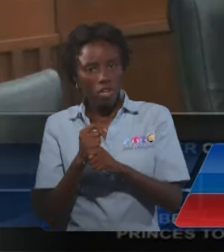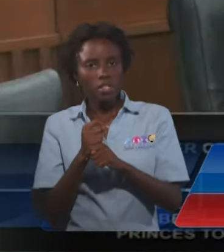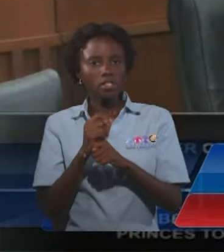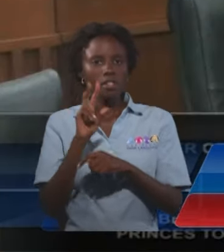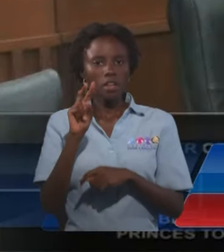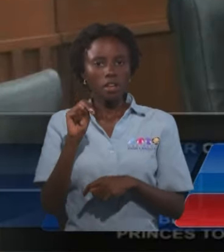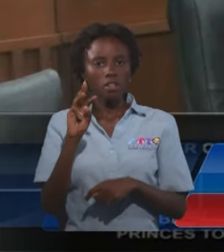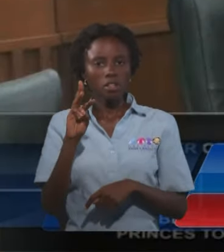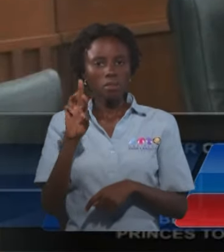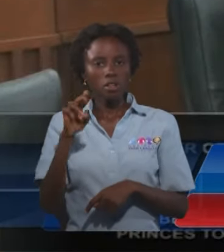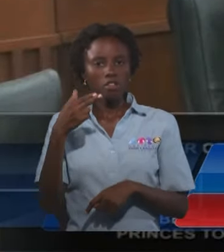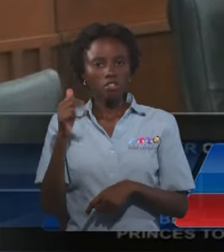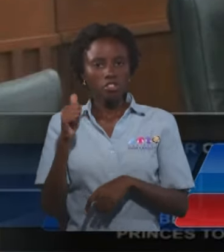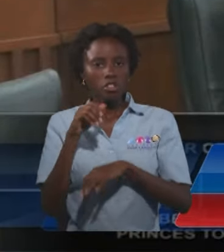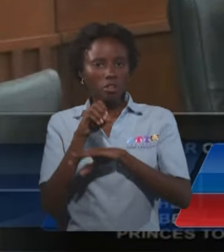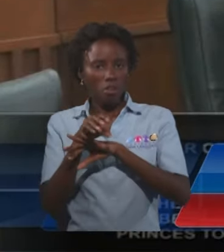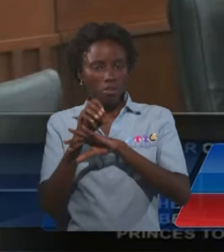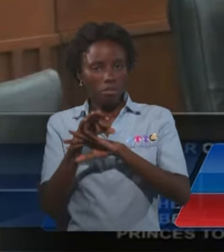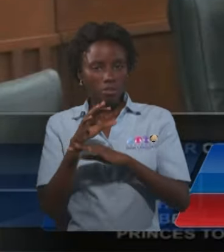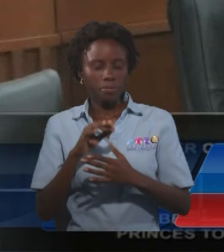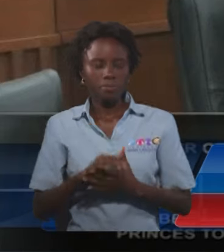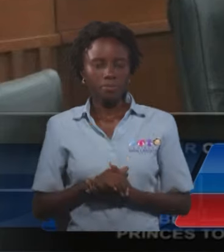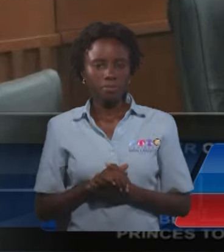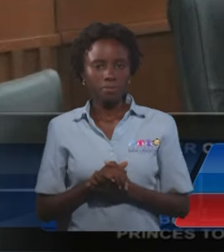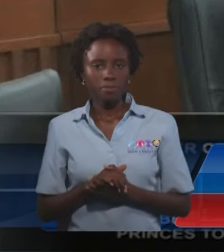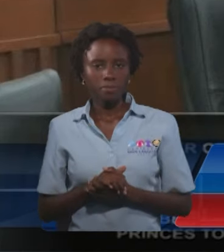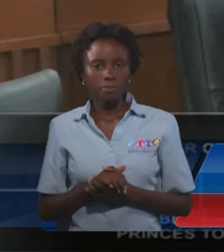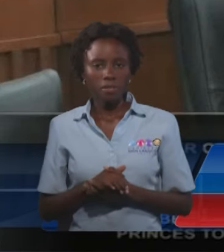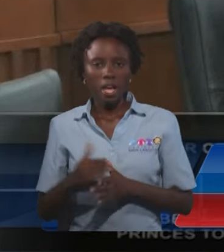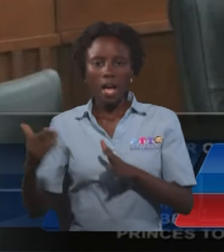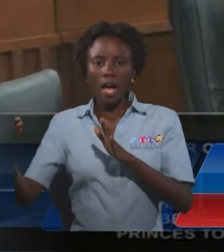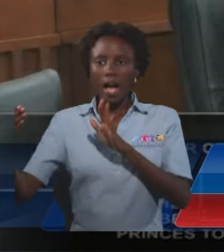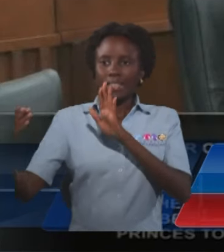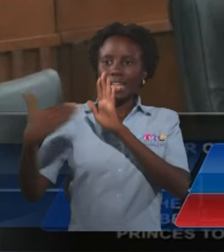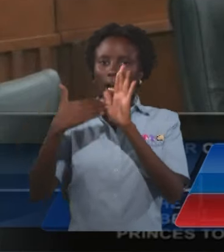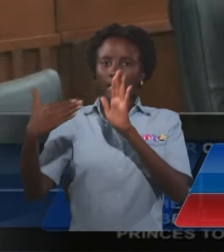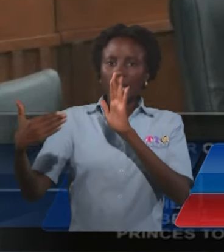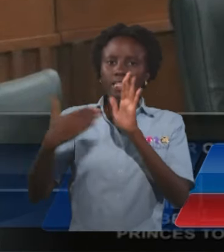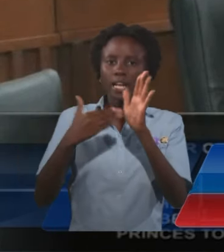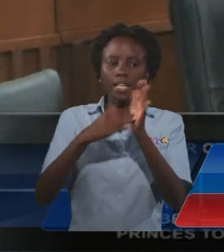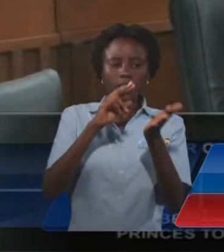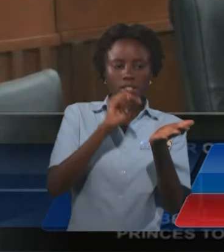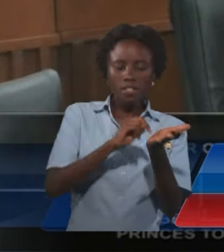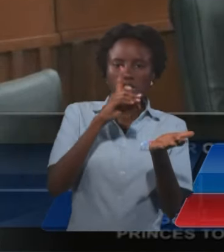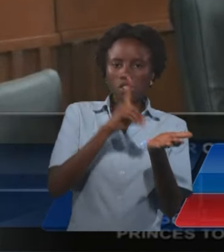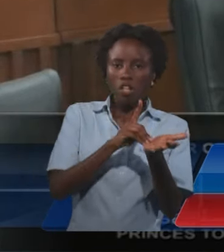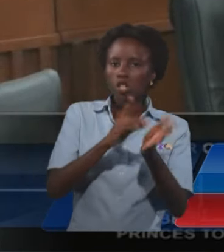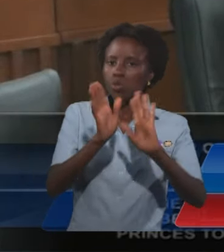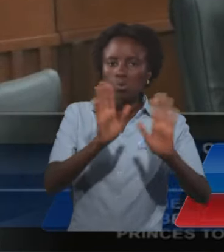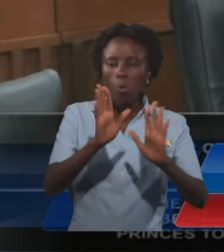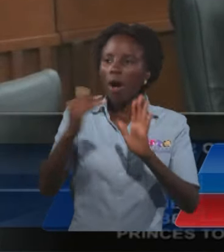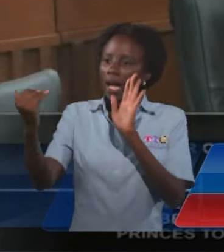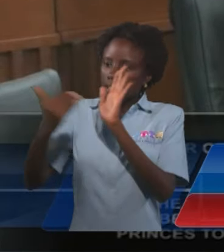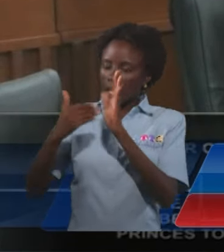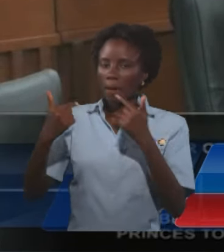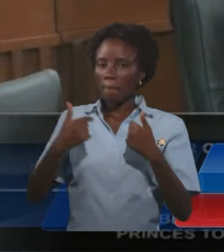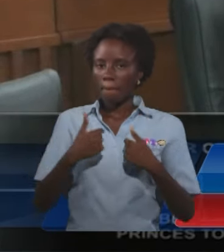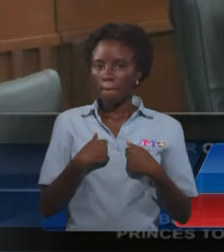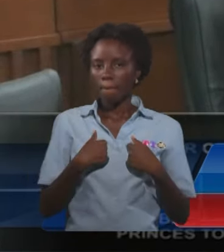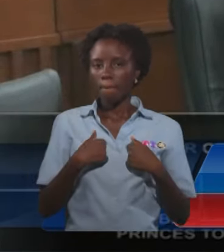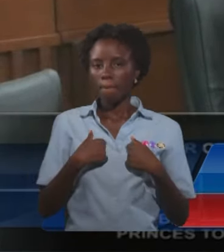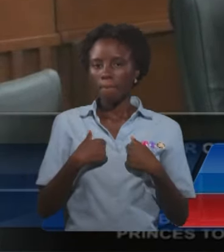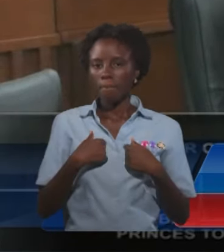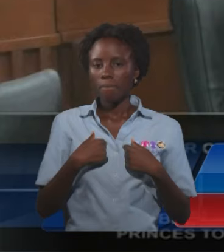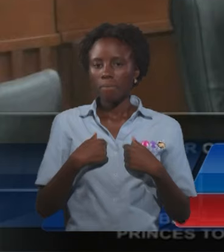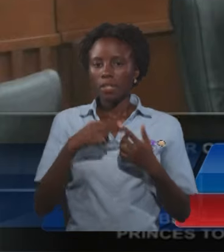In the face of all these unwarranted attacks, you can attack me, that's fine, but the system